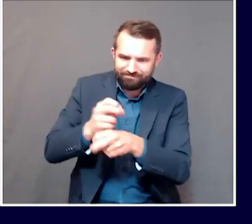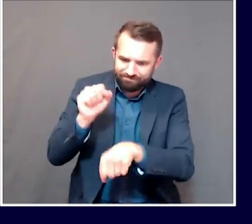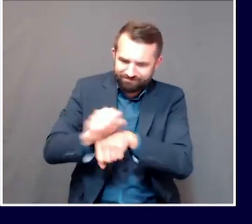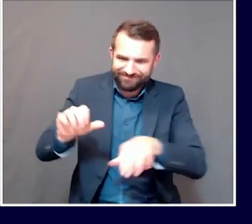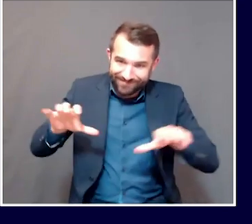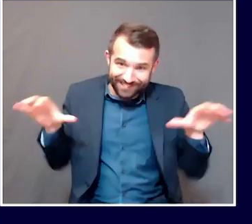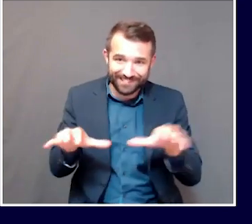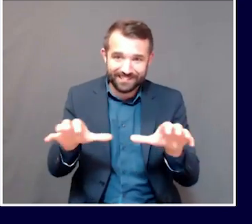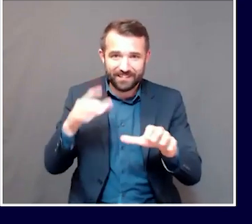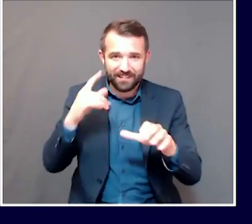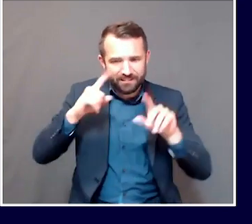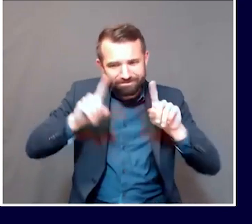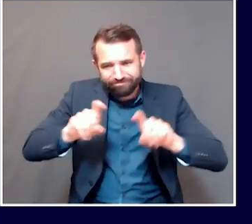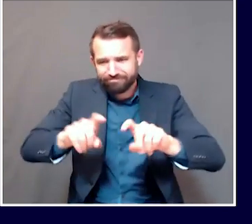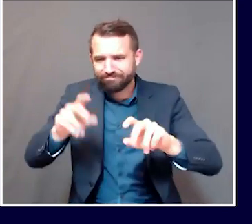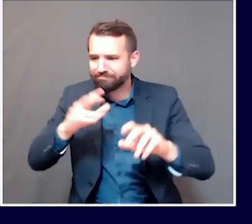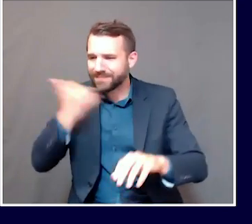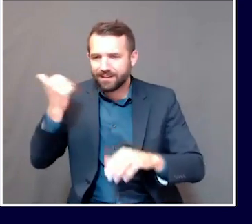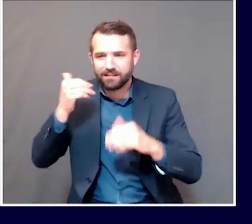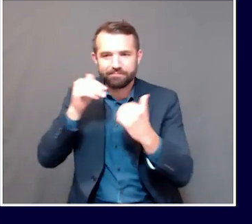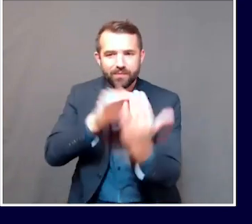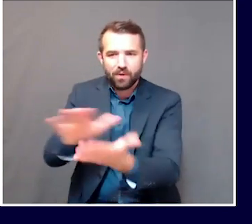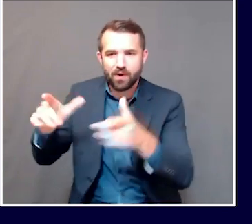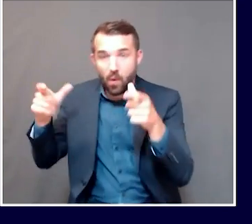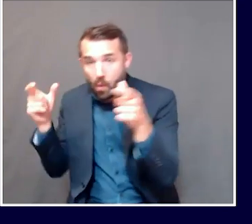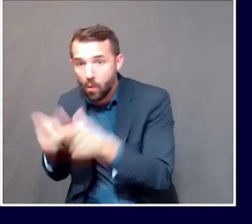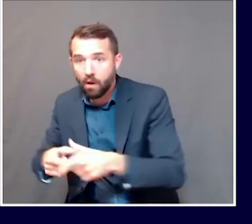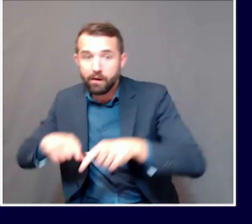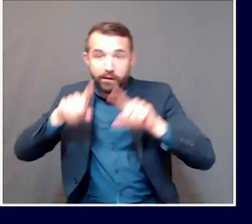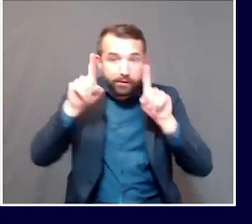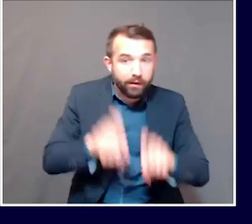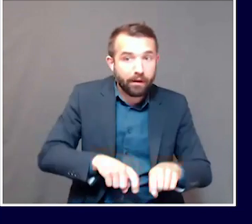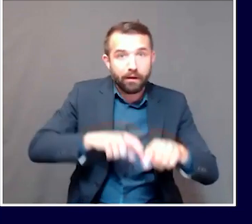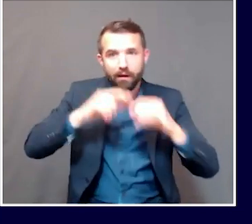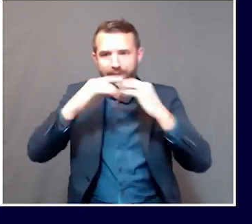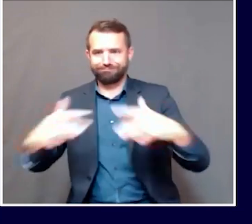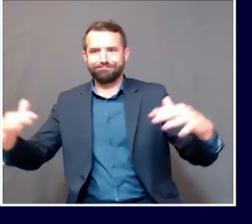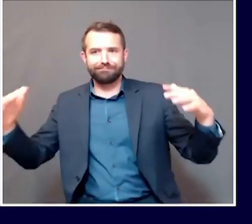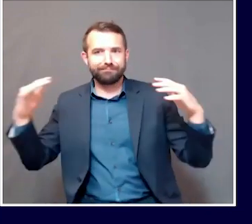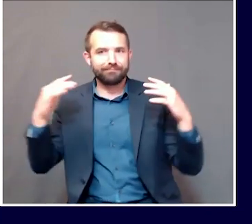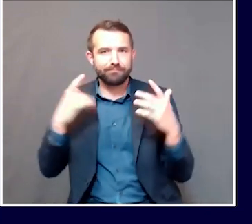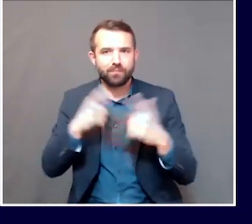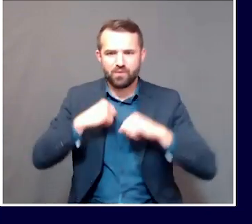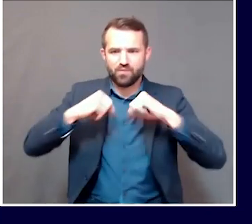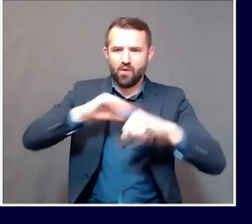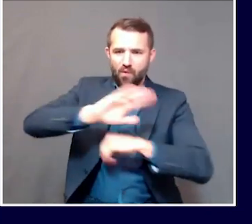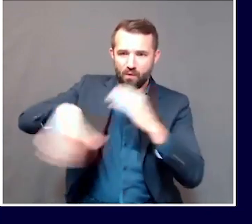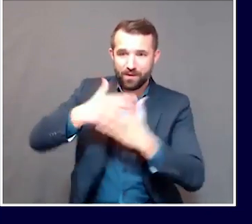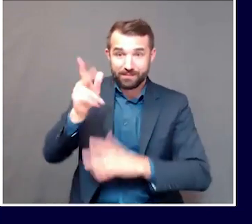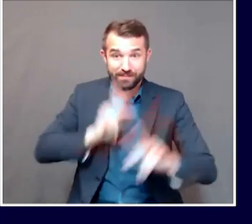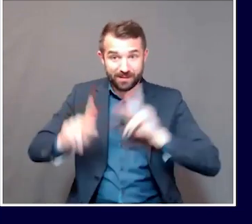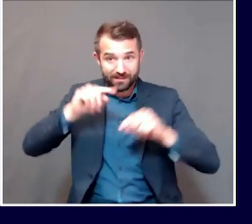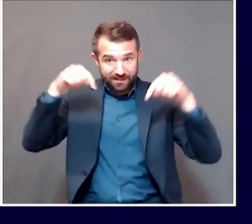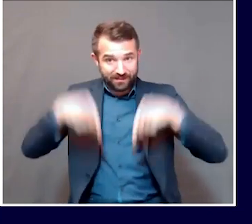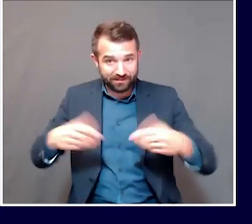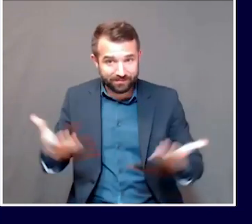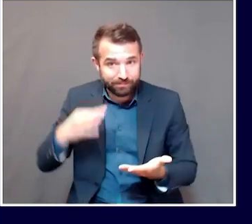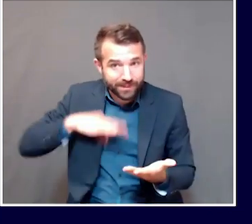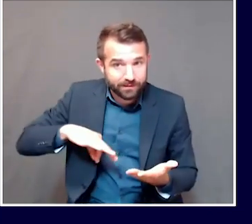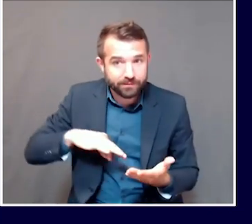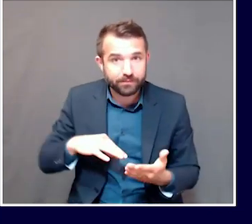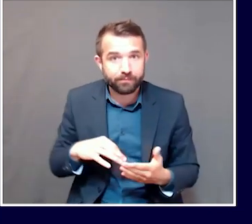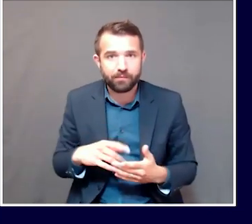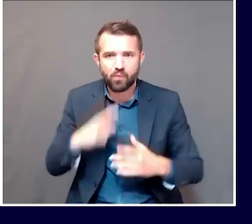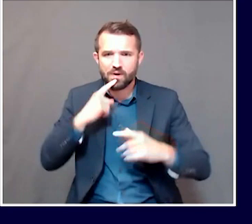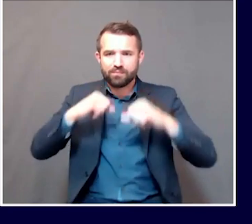and testing alternatives, in this case, that protect the health of Maine people and the people who work in the tourism industry